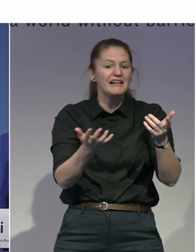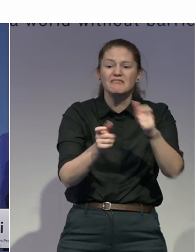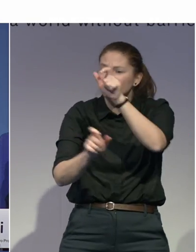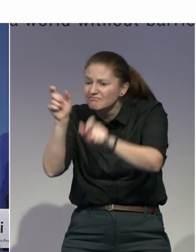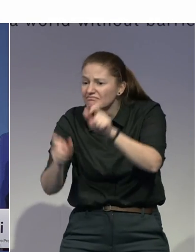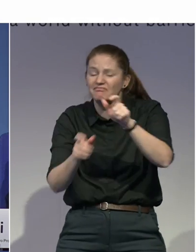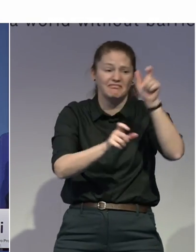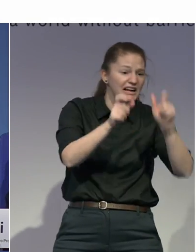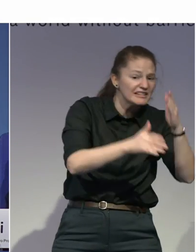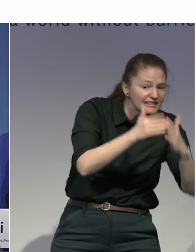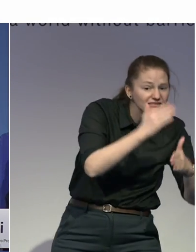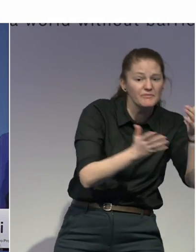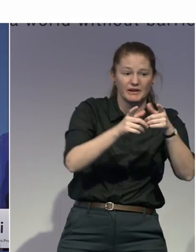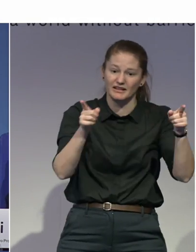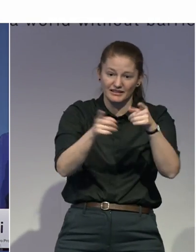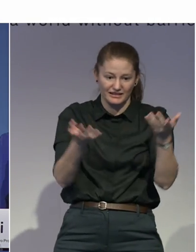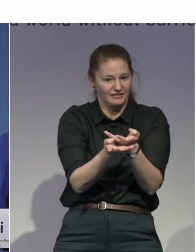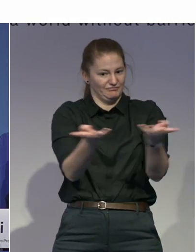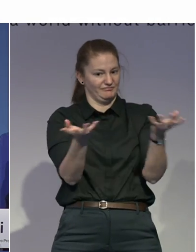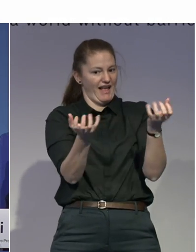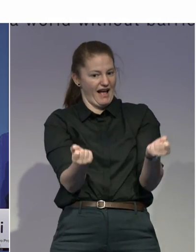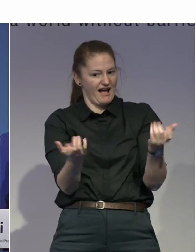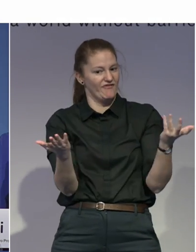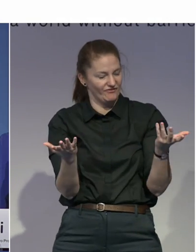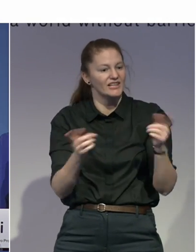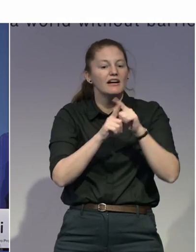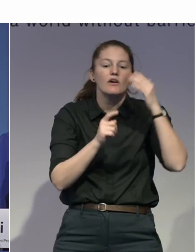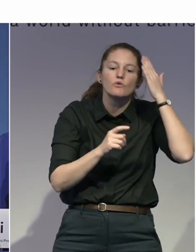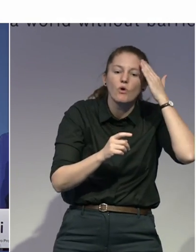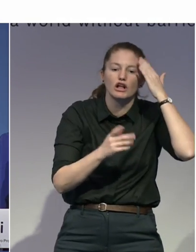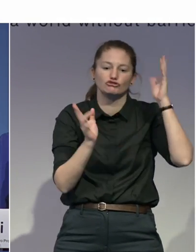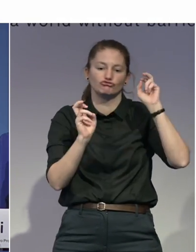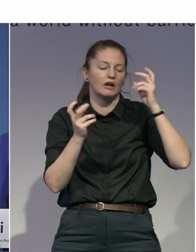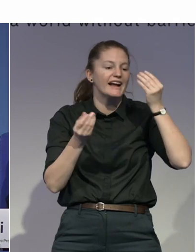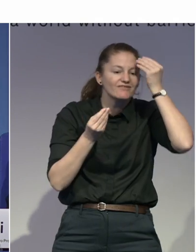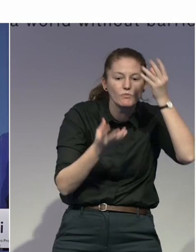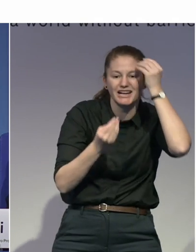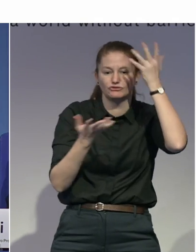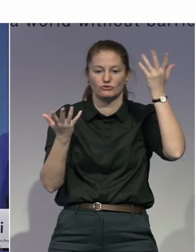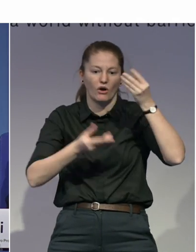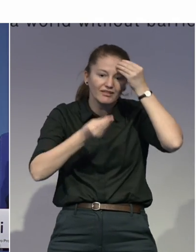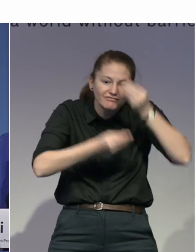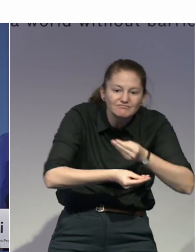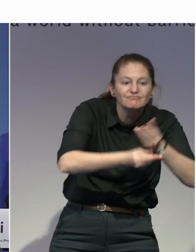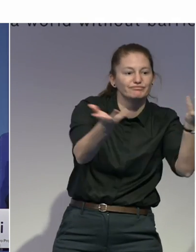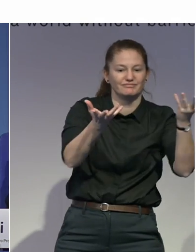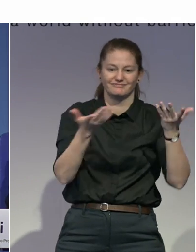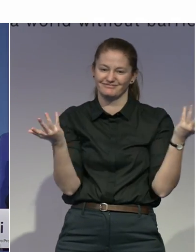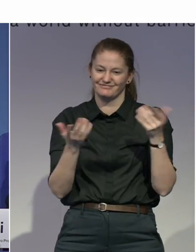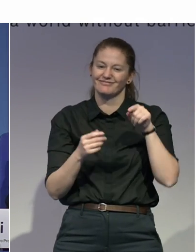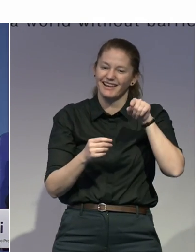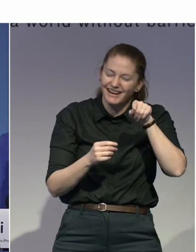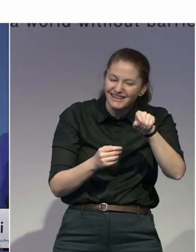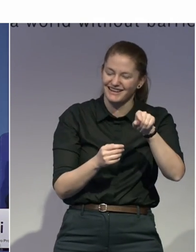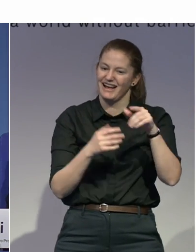actually, is that knowledge transfer, as well as documentation. How do you make sure that you're documenting all of this knowledge so you can